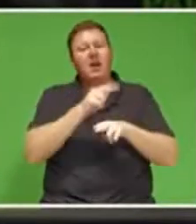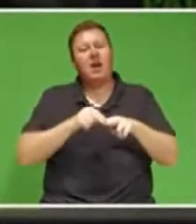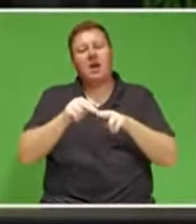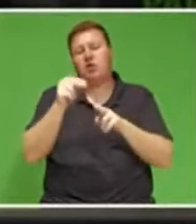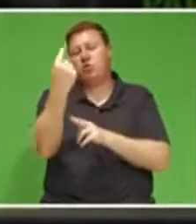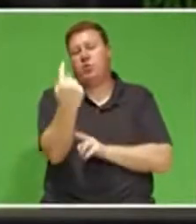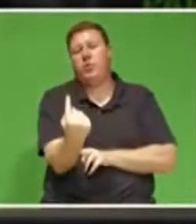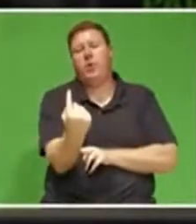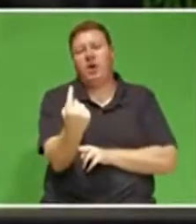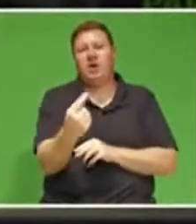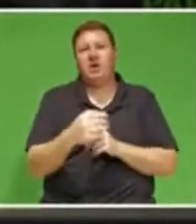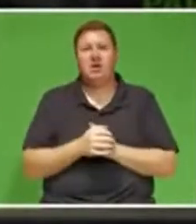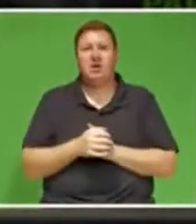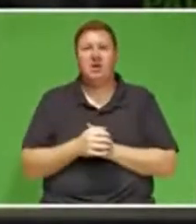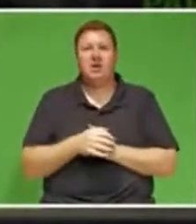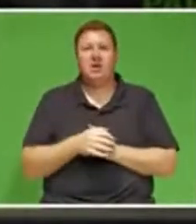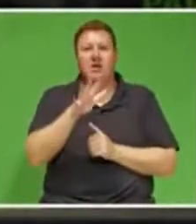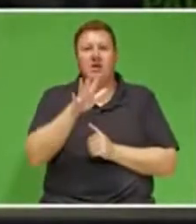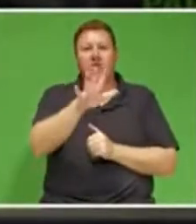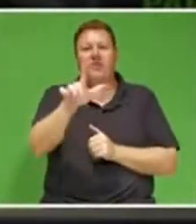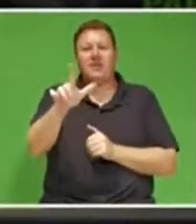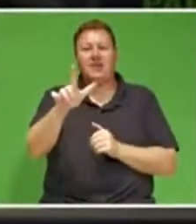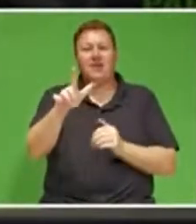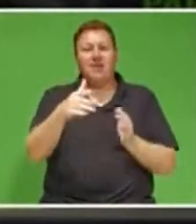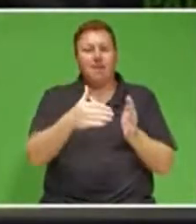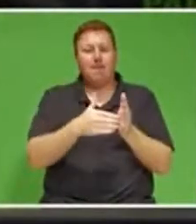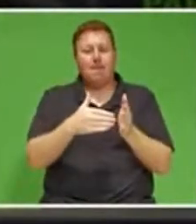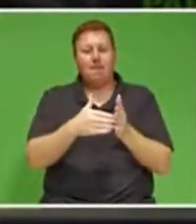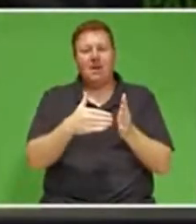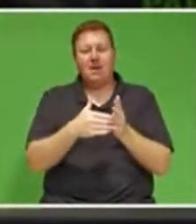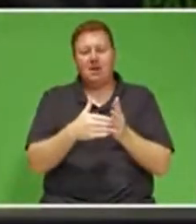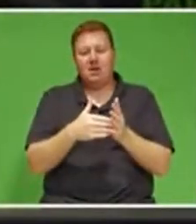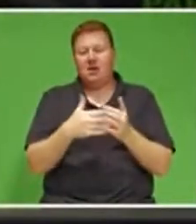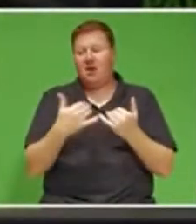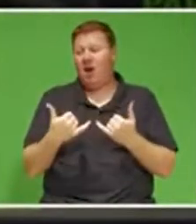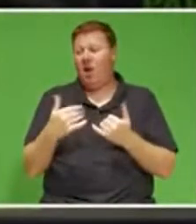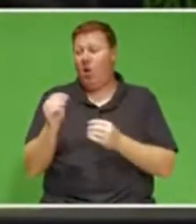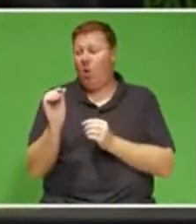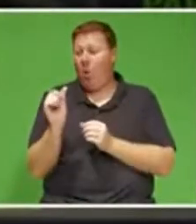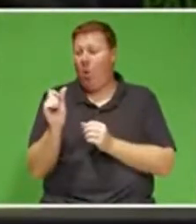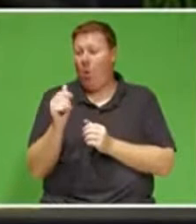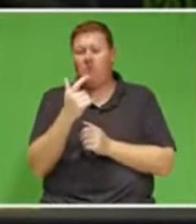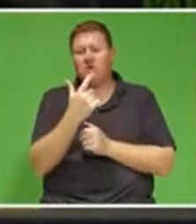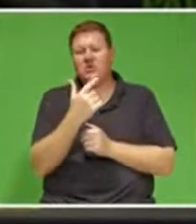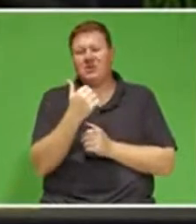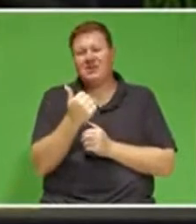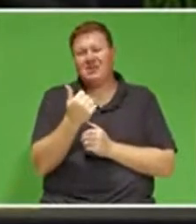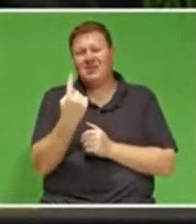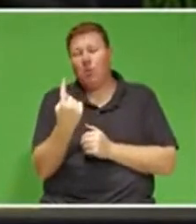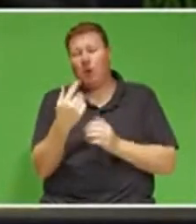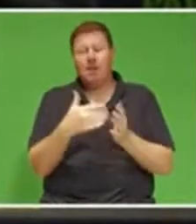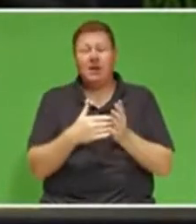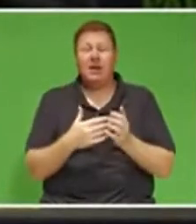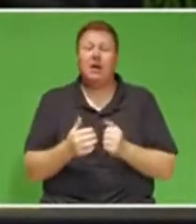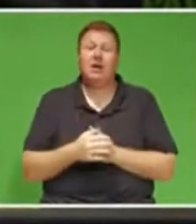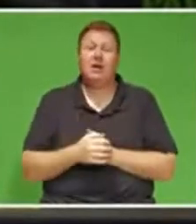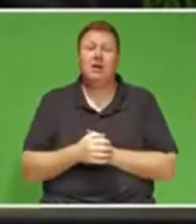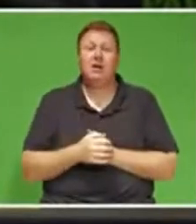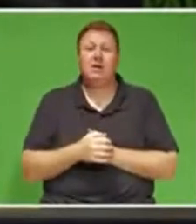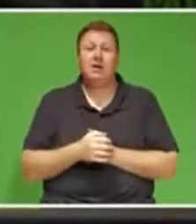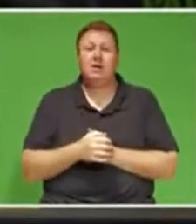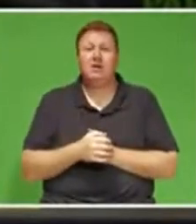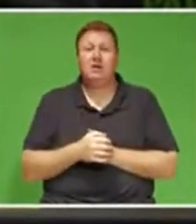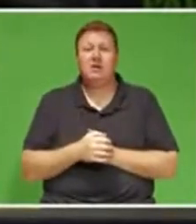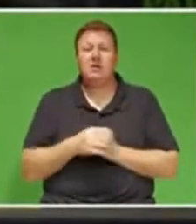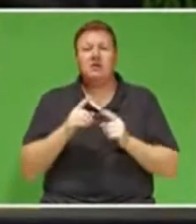There are 57 million of us, that's what I said then, there are now closer to 61 million of us, each with